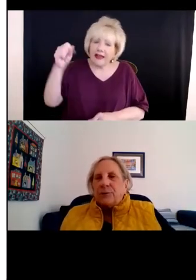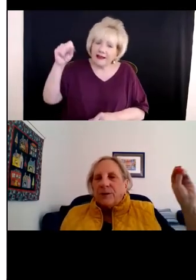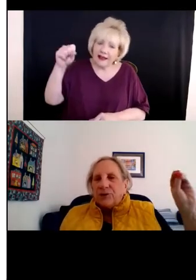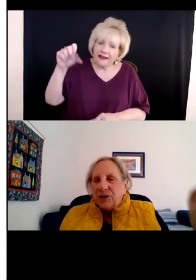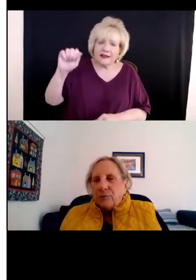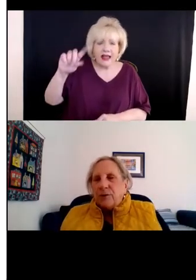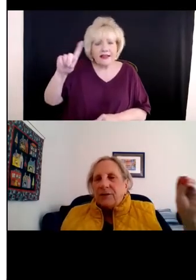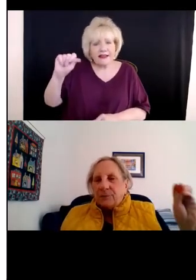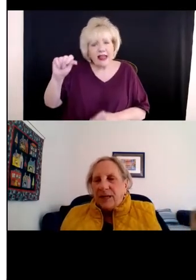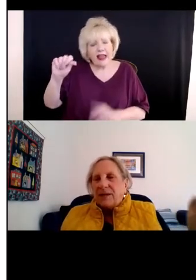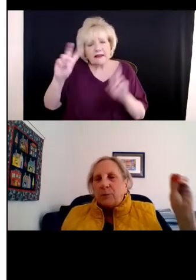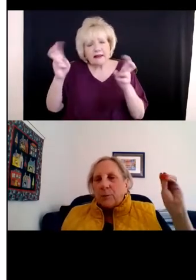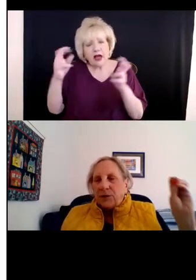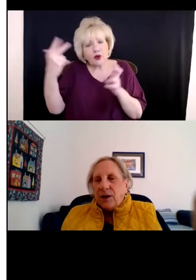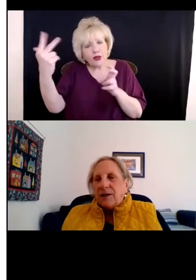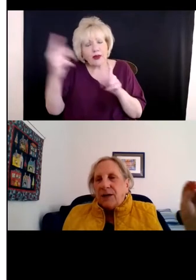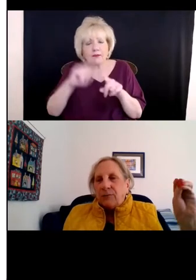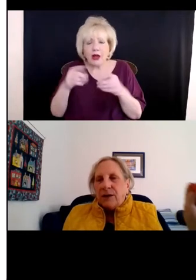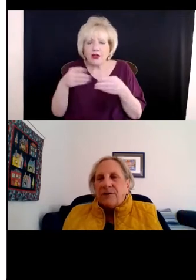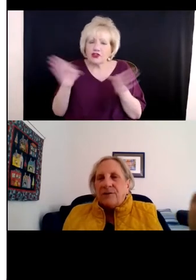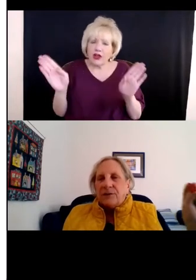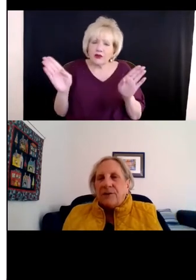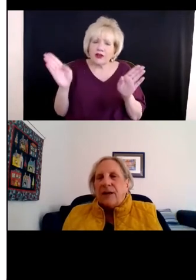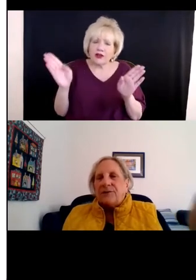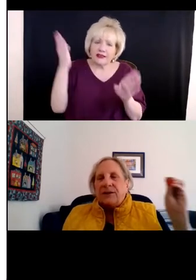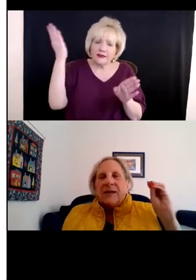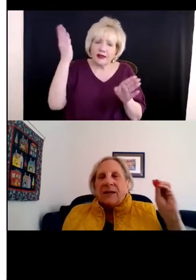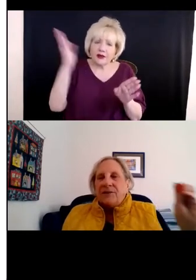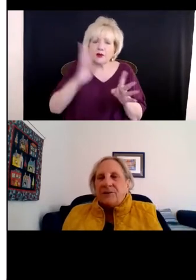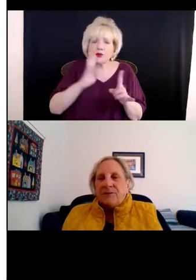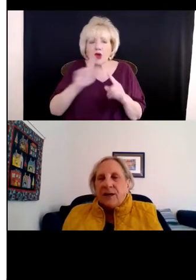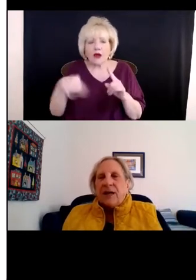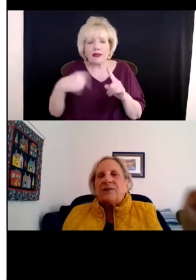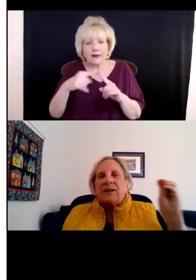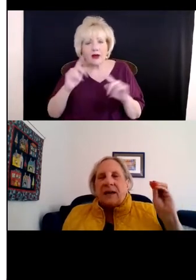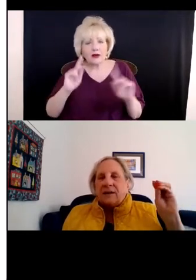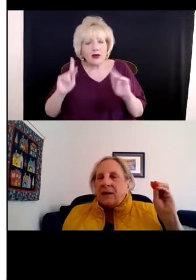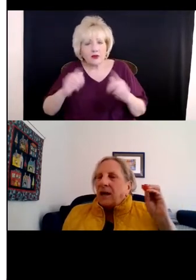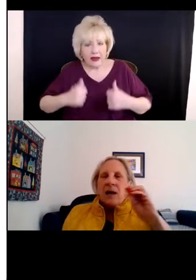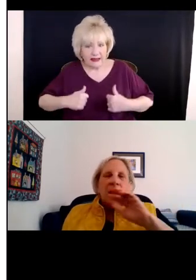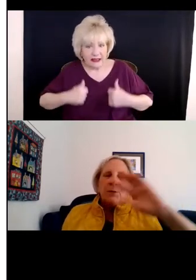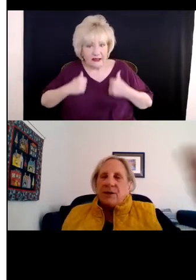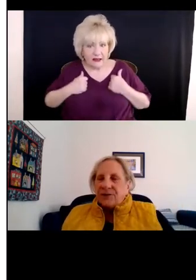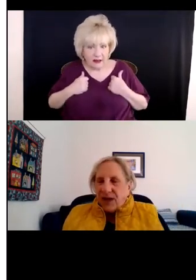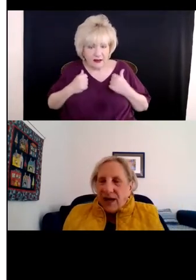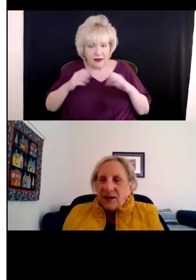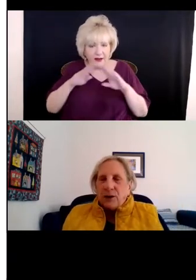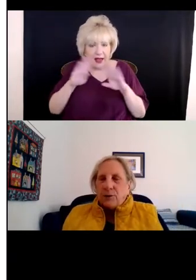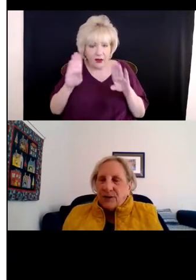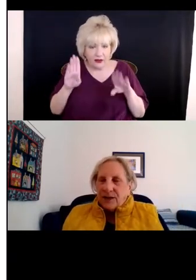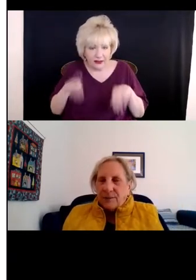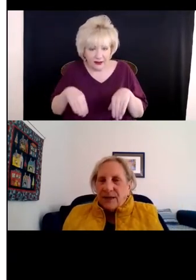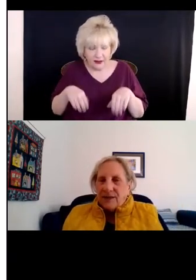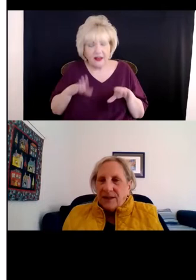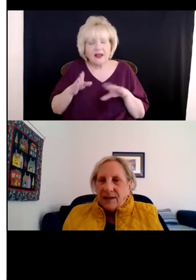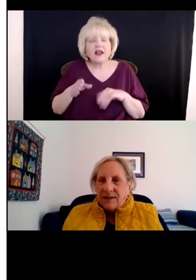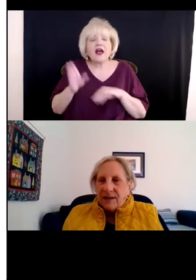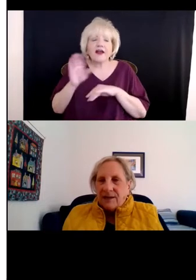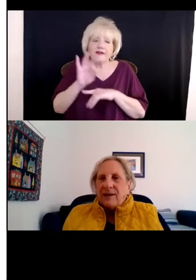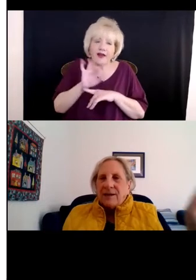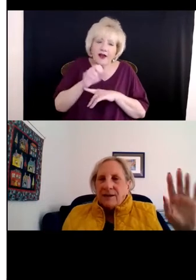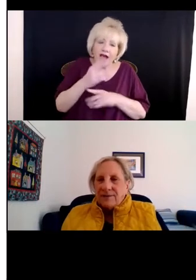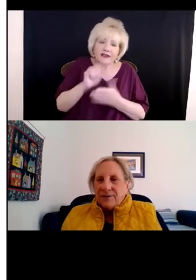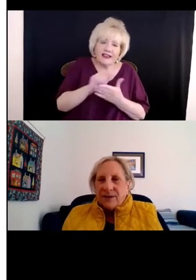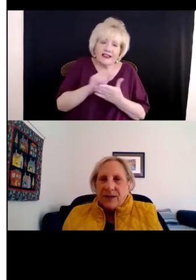applies too. But generally speaking, when we're talking about residents of housing, it's the Fair Housing Act. Put aside, you're thinking about the